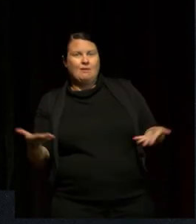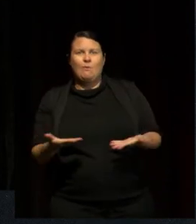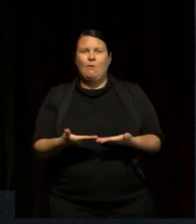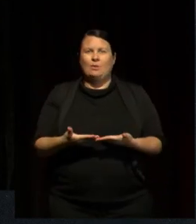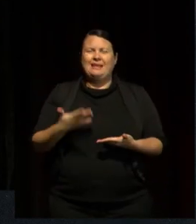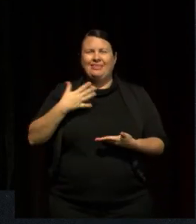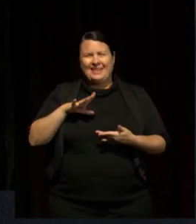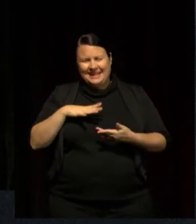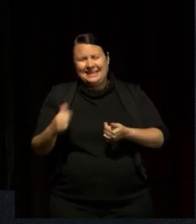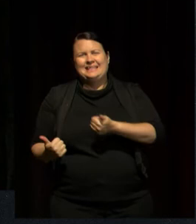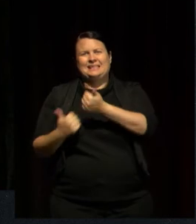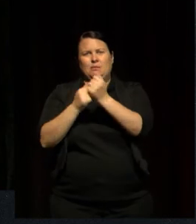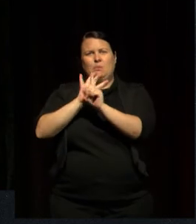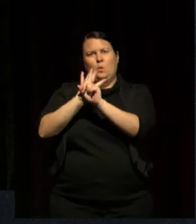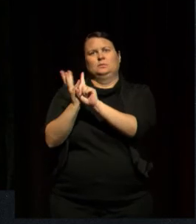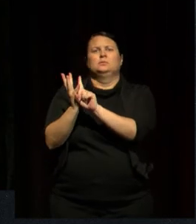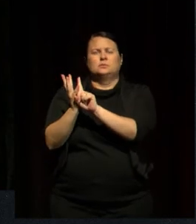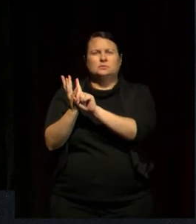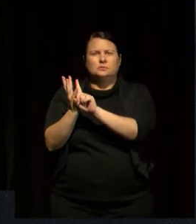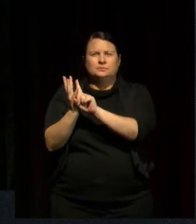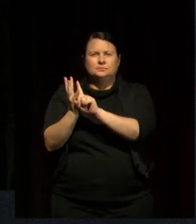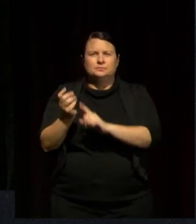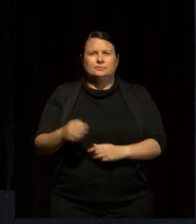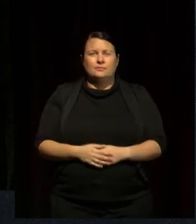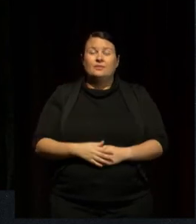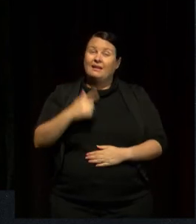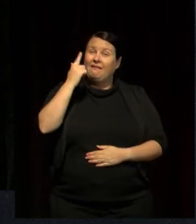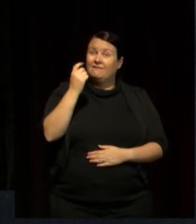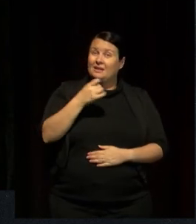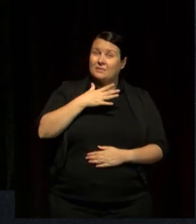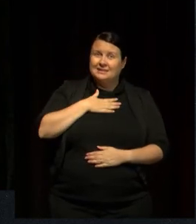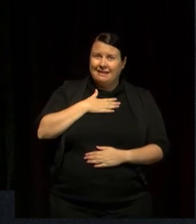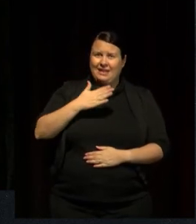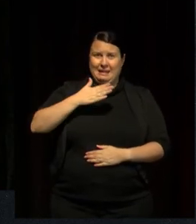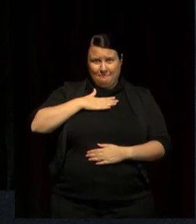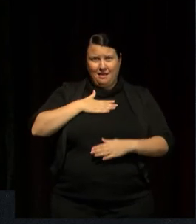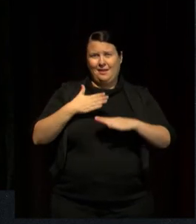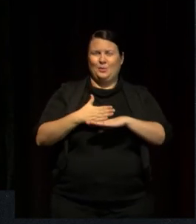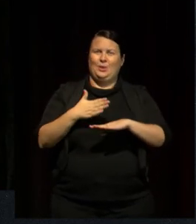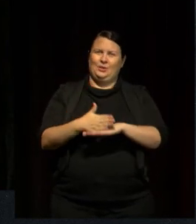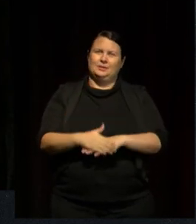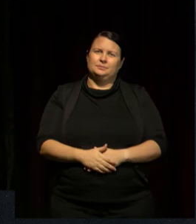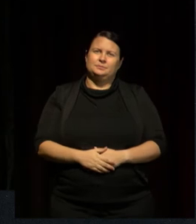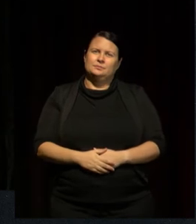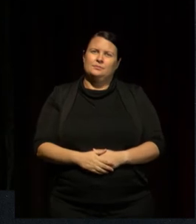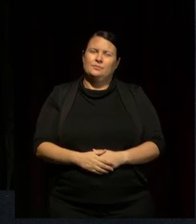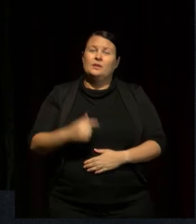a strong support system around them. I discovered this myself in my own practice. So when I first started collecting